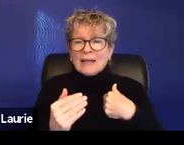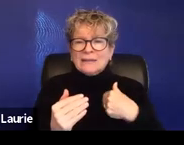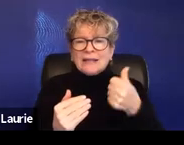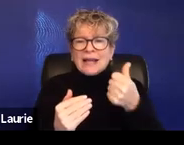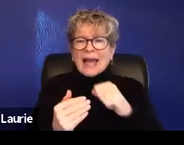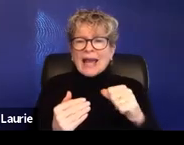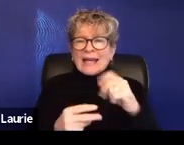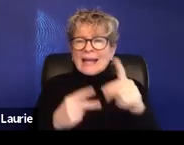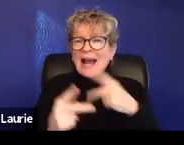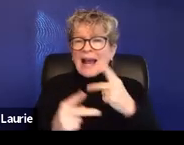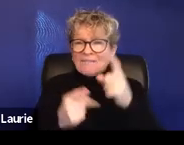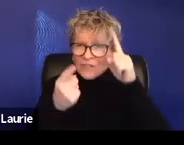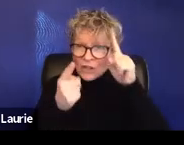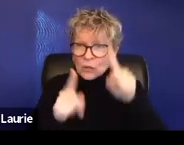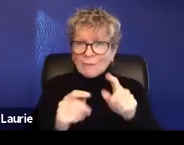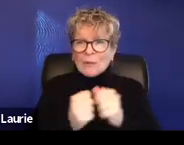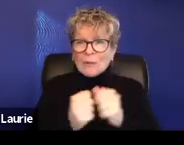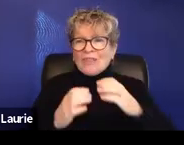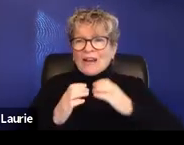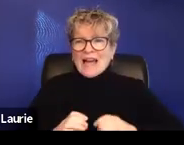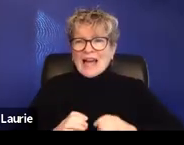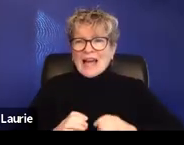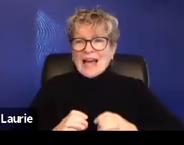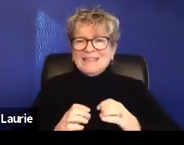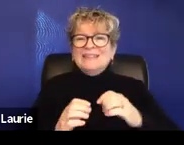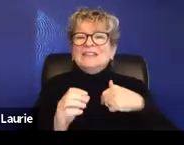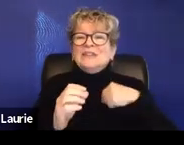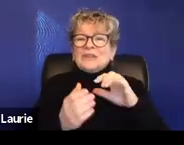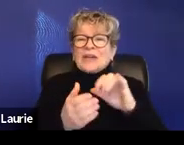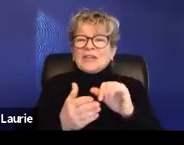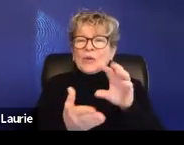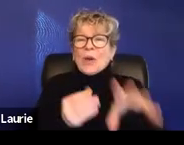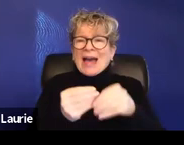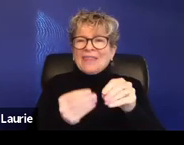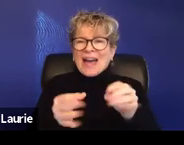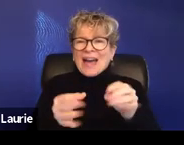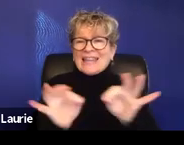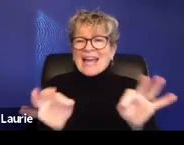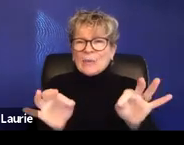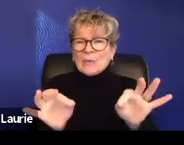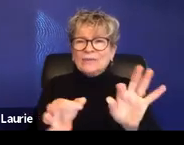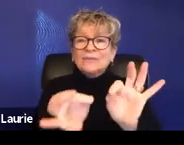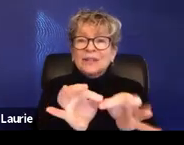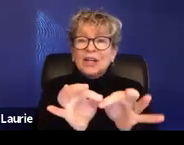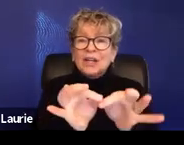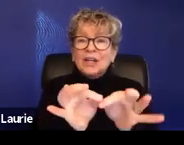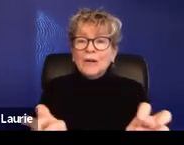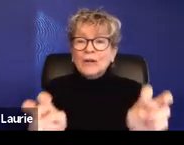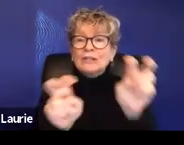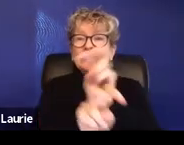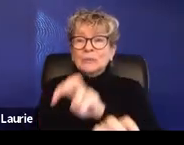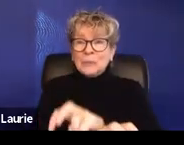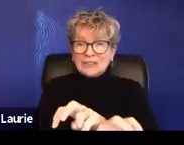any sort of agreement with the client, um, having that language in there, anything other than